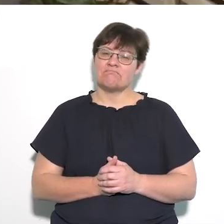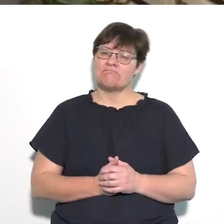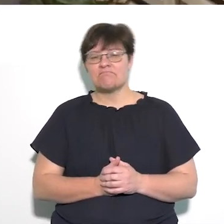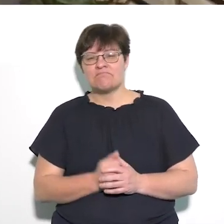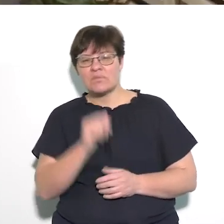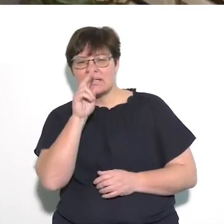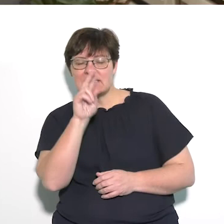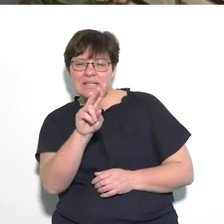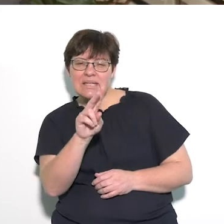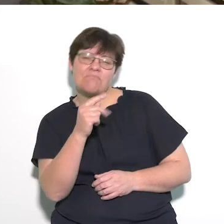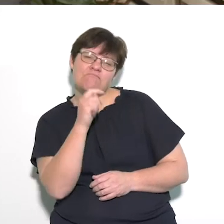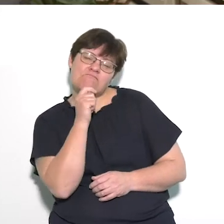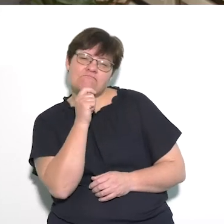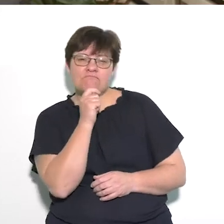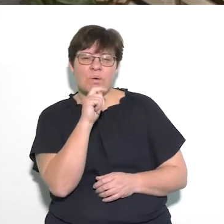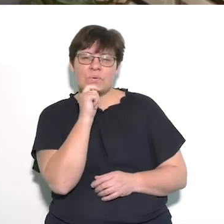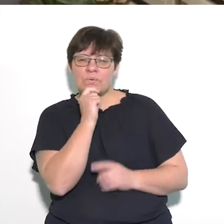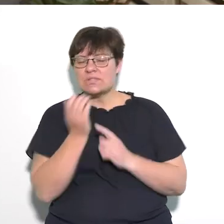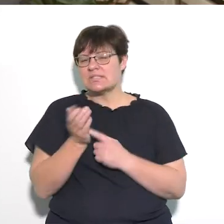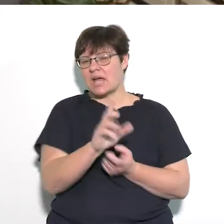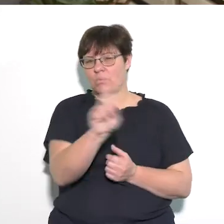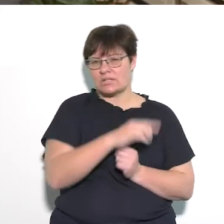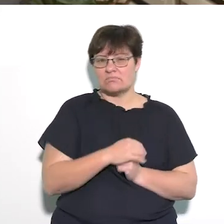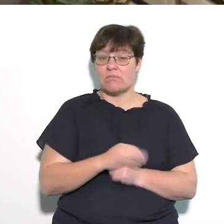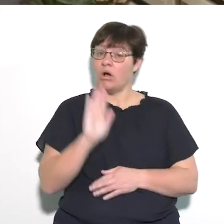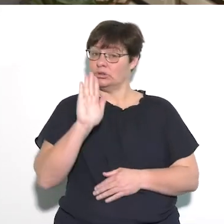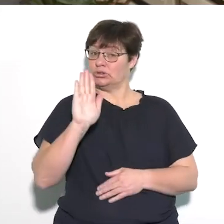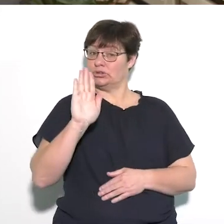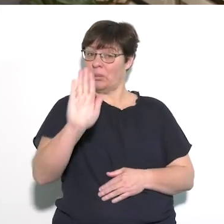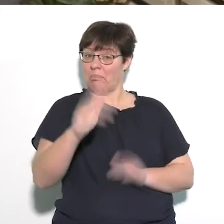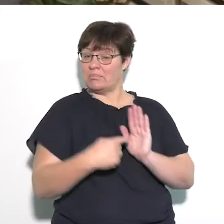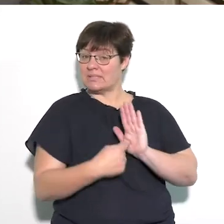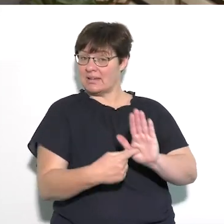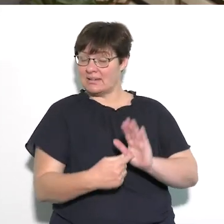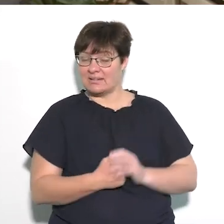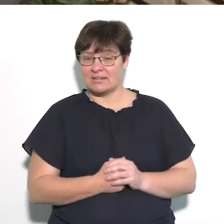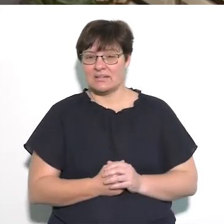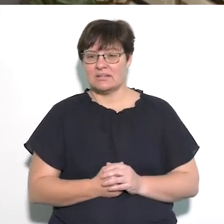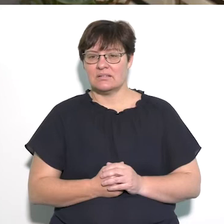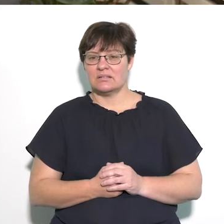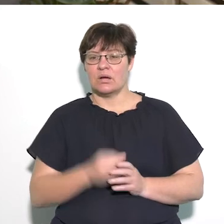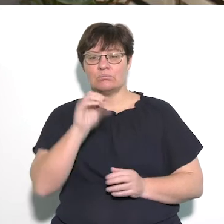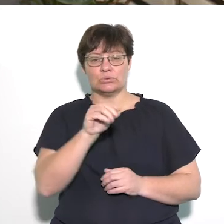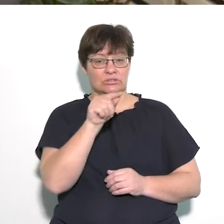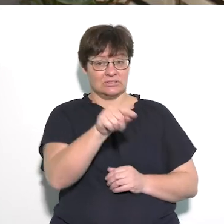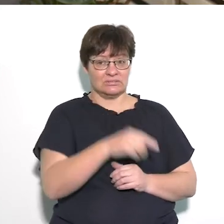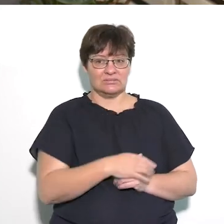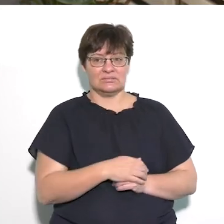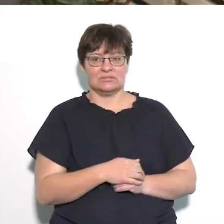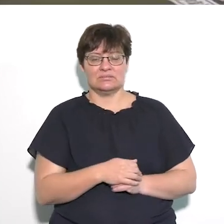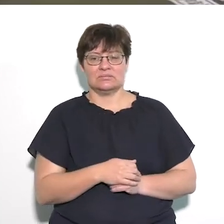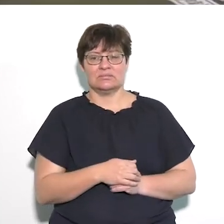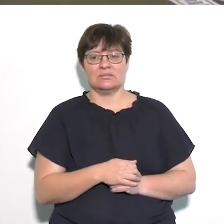Let's see which sign I'd like to use. This is a stop sign and I'll put it there